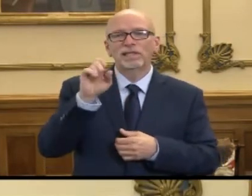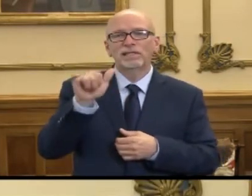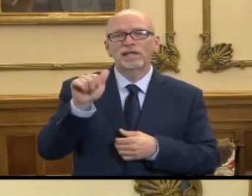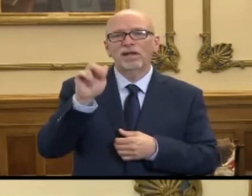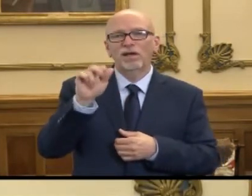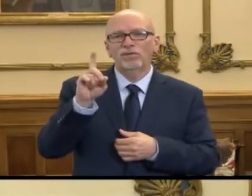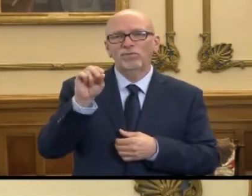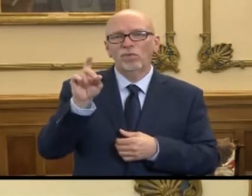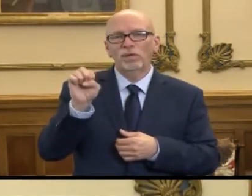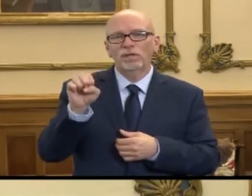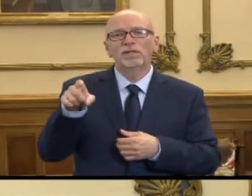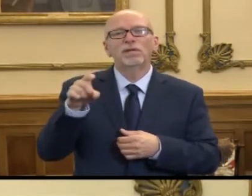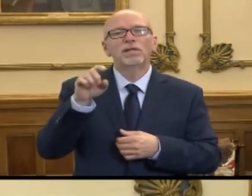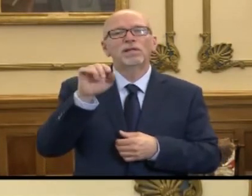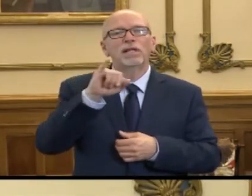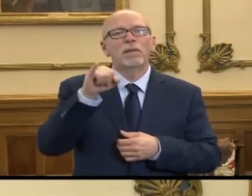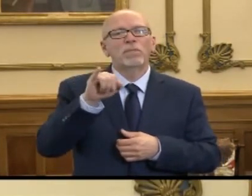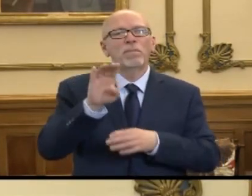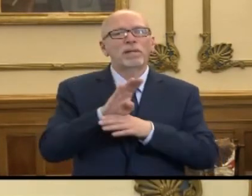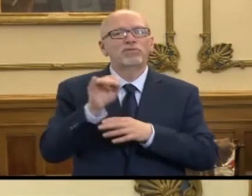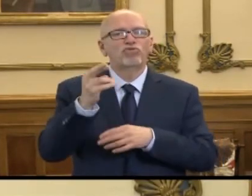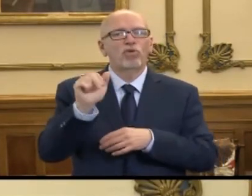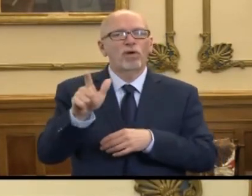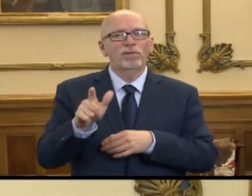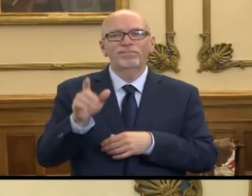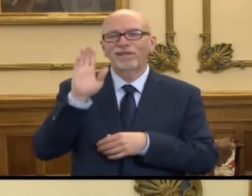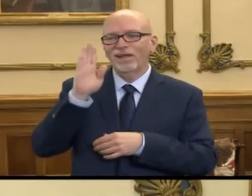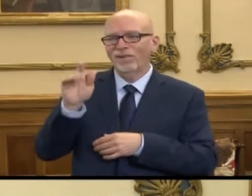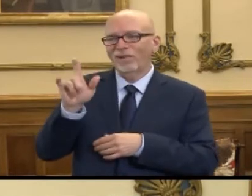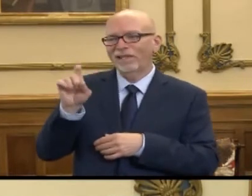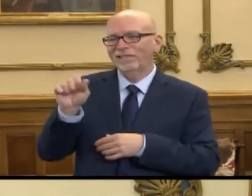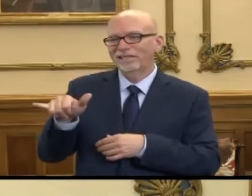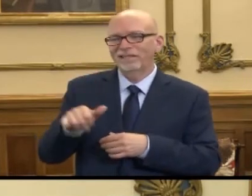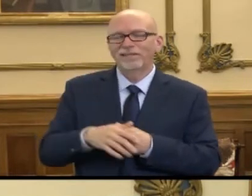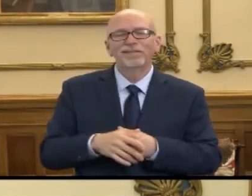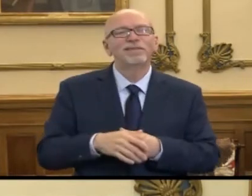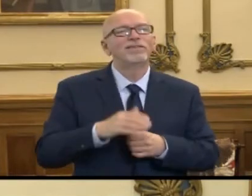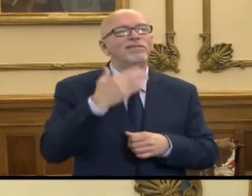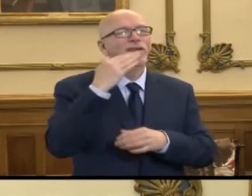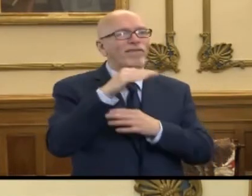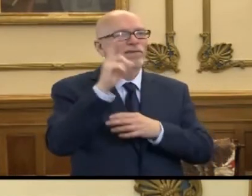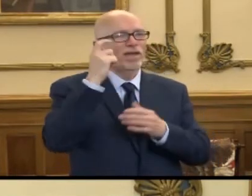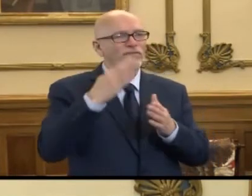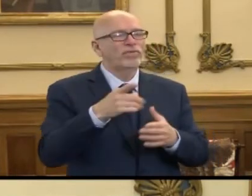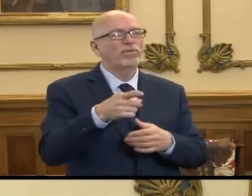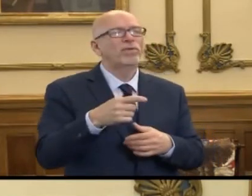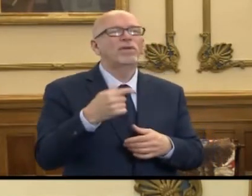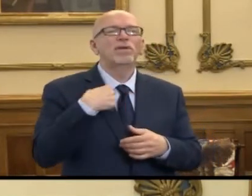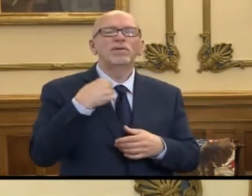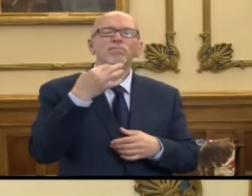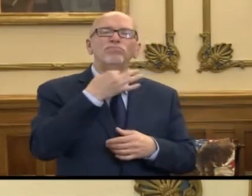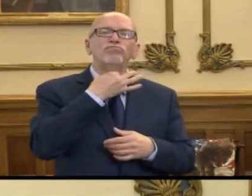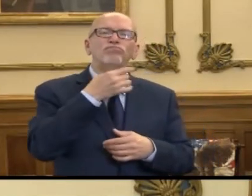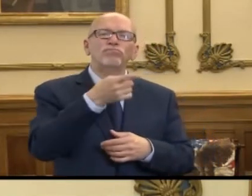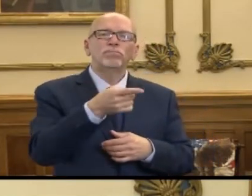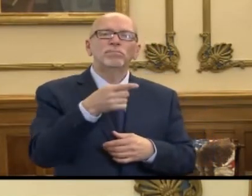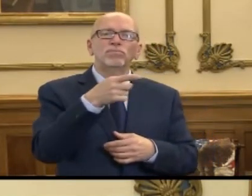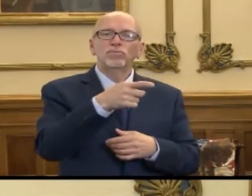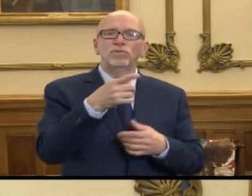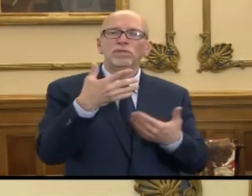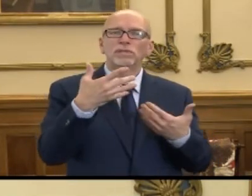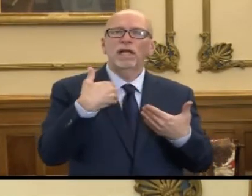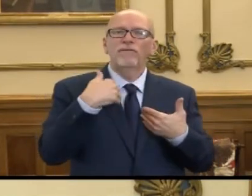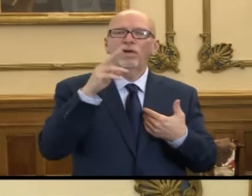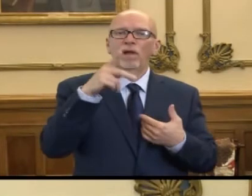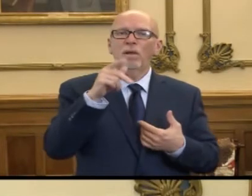the Indianapolis Business Journal. Good afternoon, Lindsay. Good afternoon, Governor. Senator, I was wondering if you guys could give an update